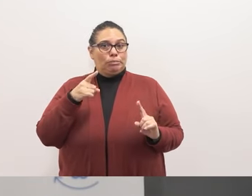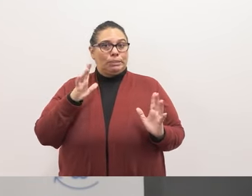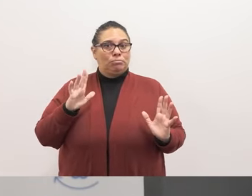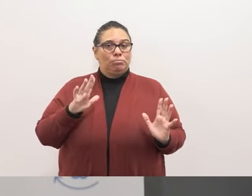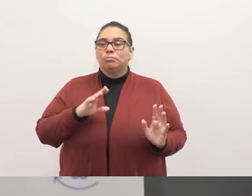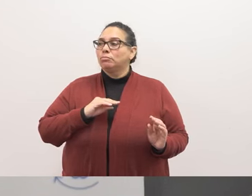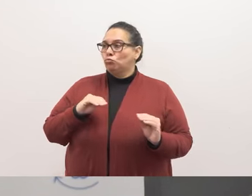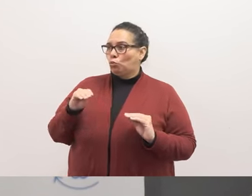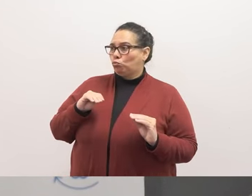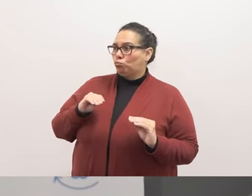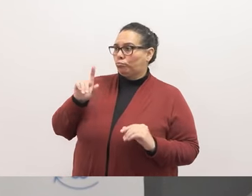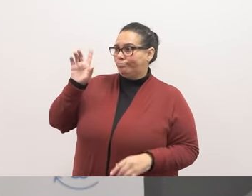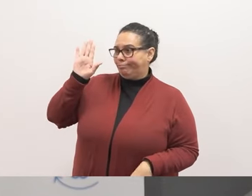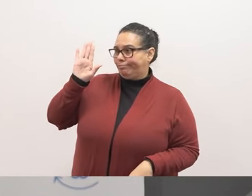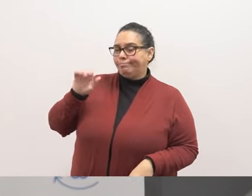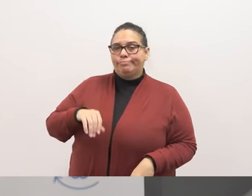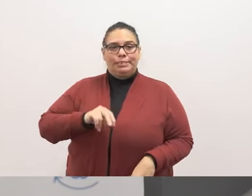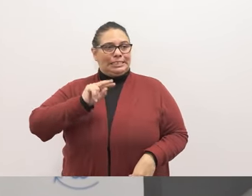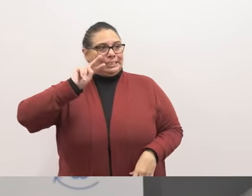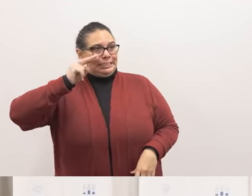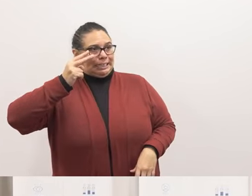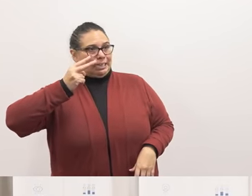So, moved. Second.